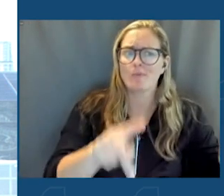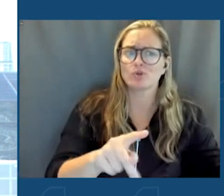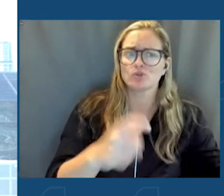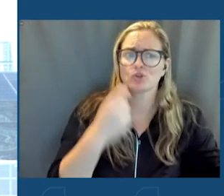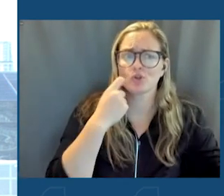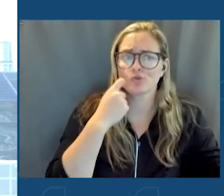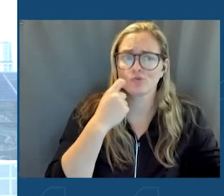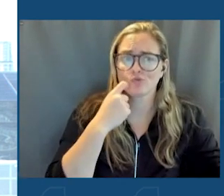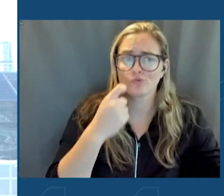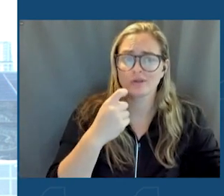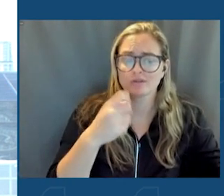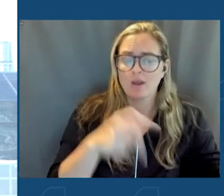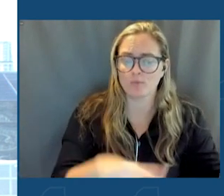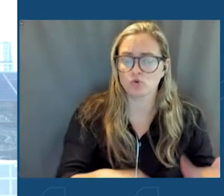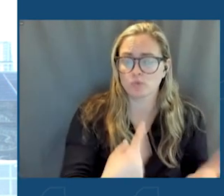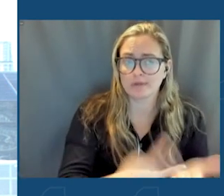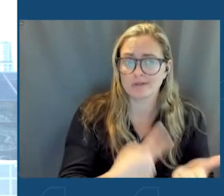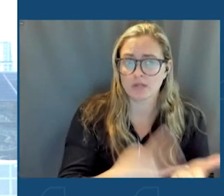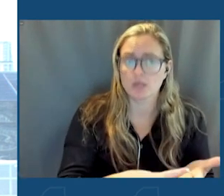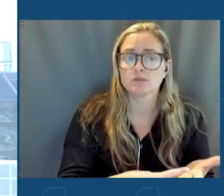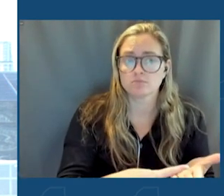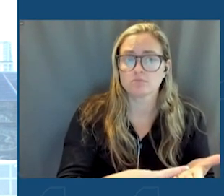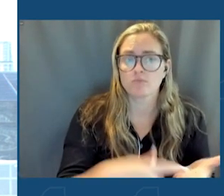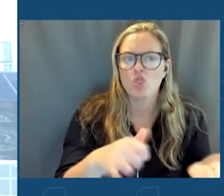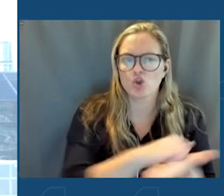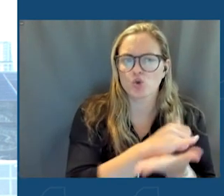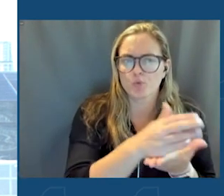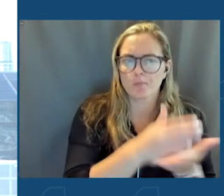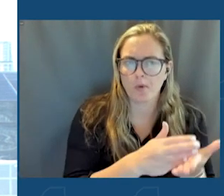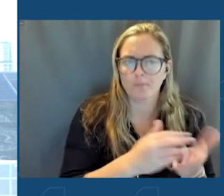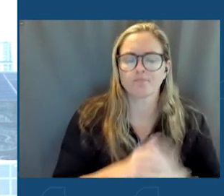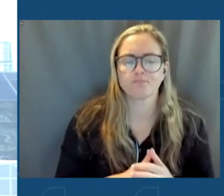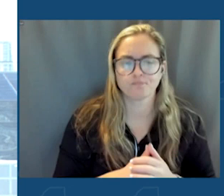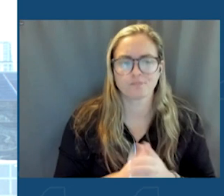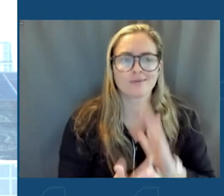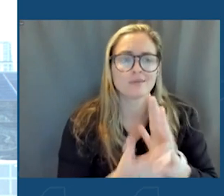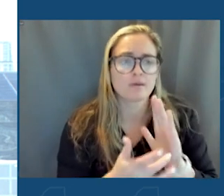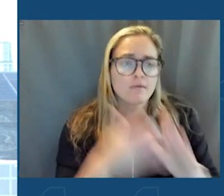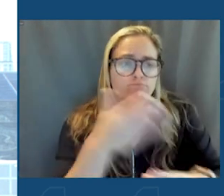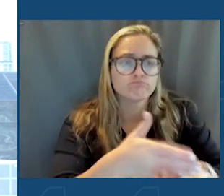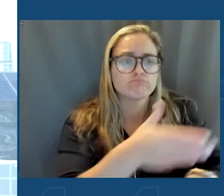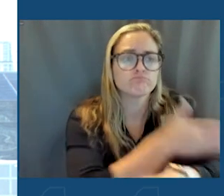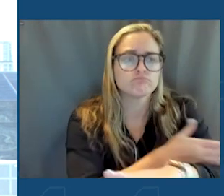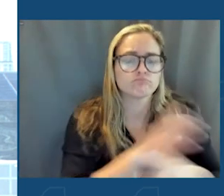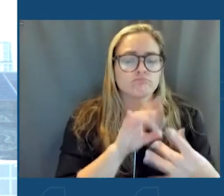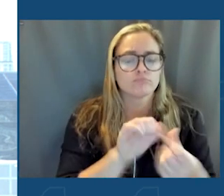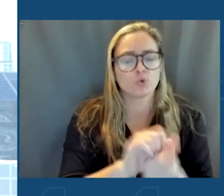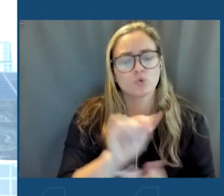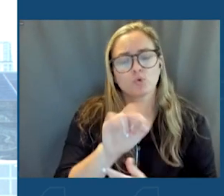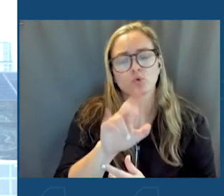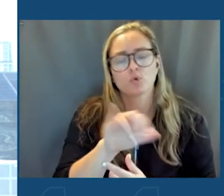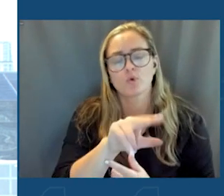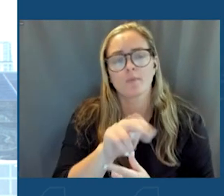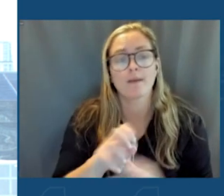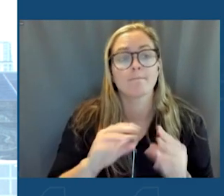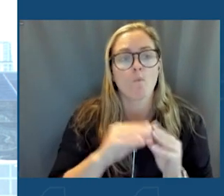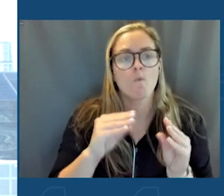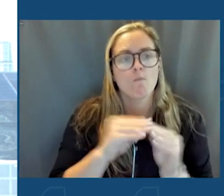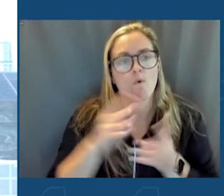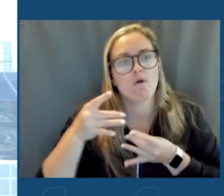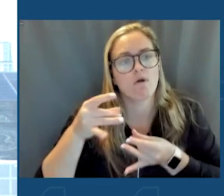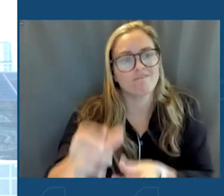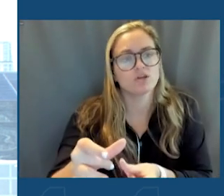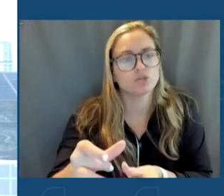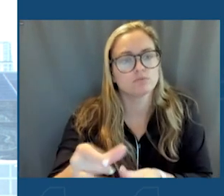as Kathy knows, of the New York Bight, and the technological advancements that are making turbines more and more efficient, almost